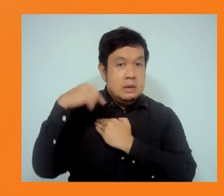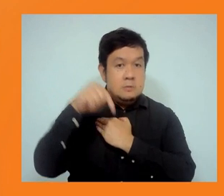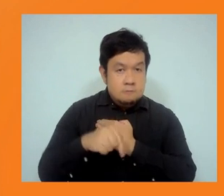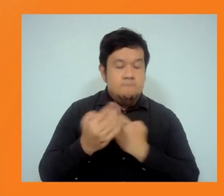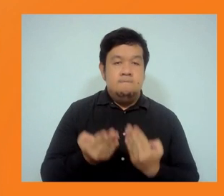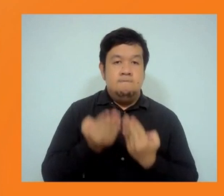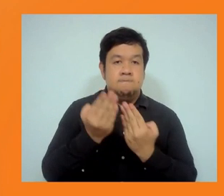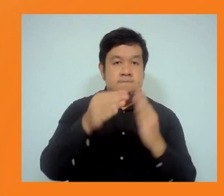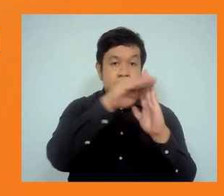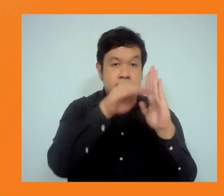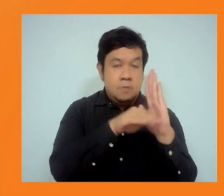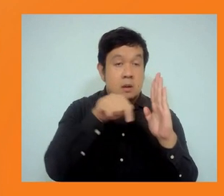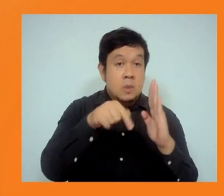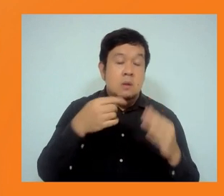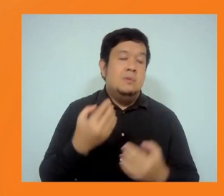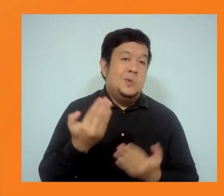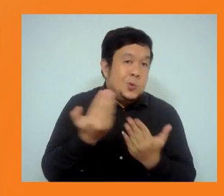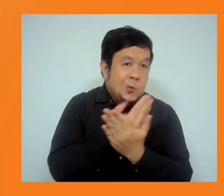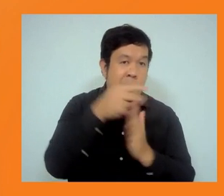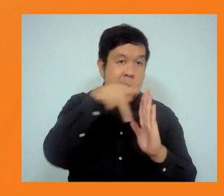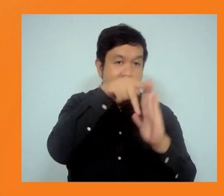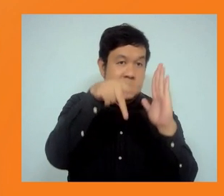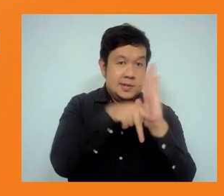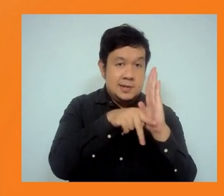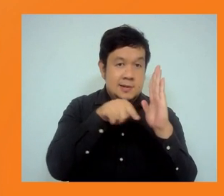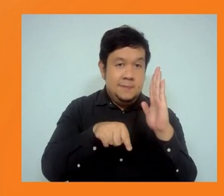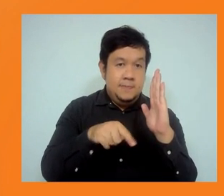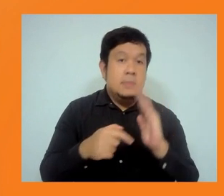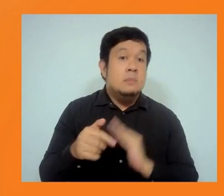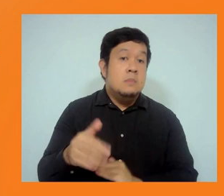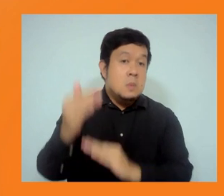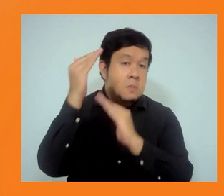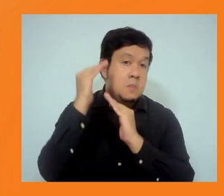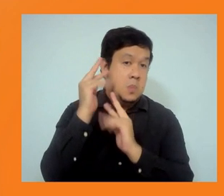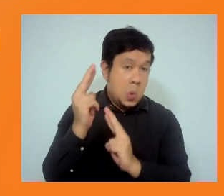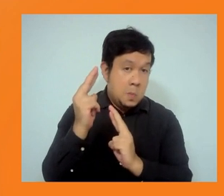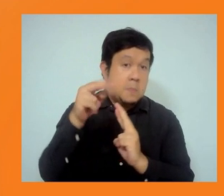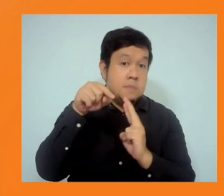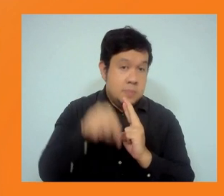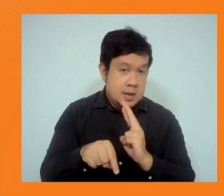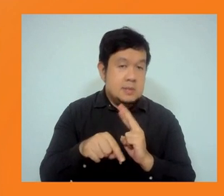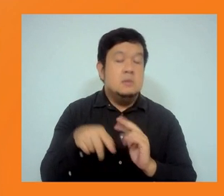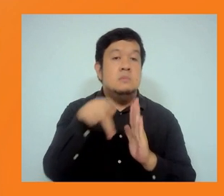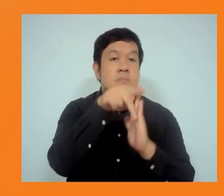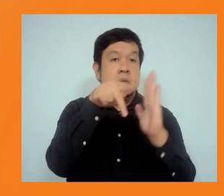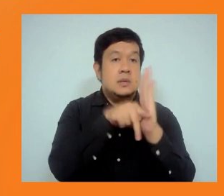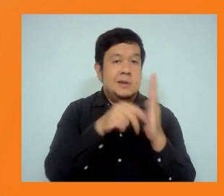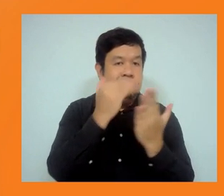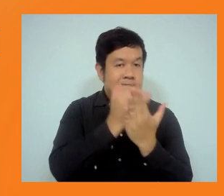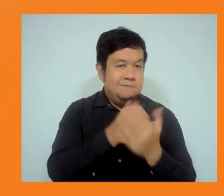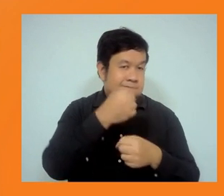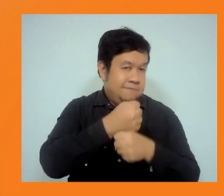evolving, I think what you can expect to see is a new policy that is broader in scope. And we're striving